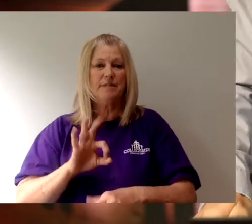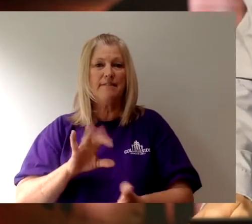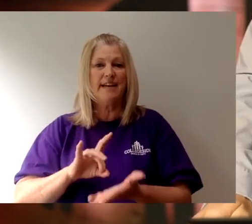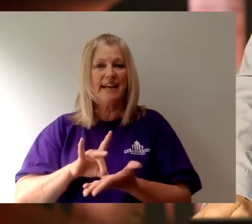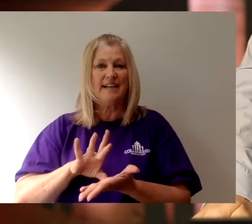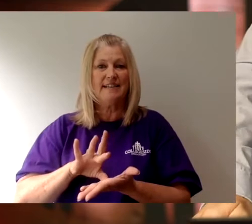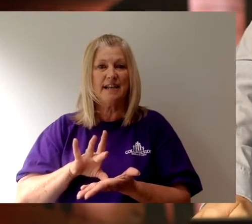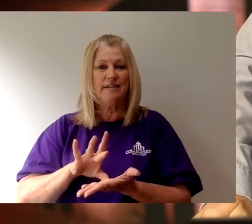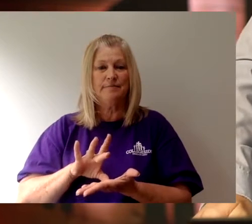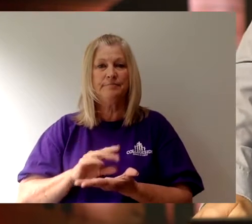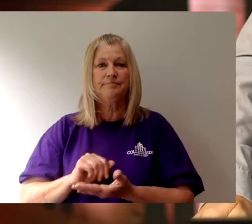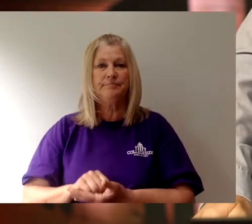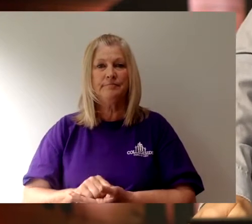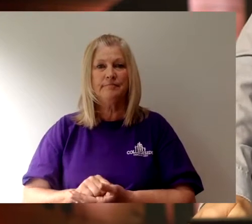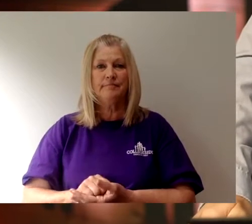exile,